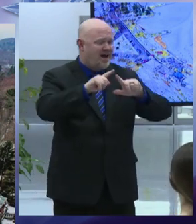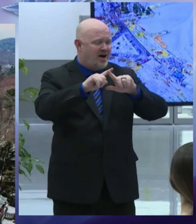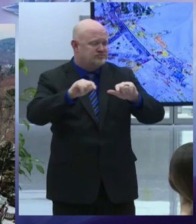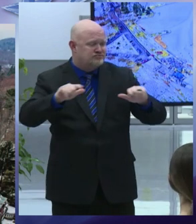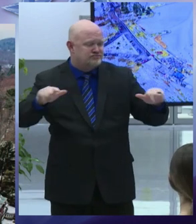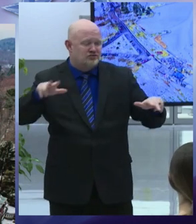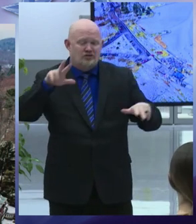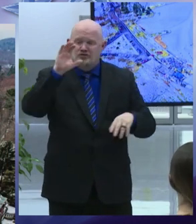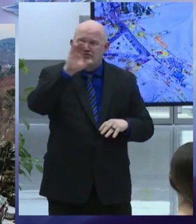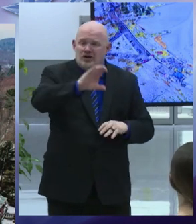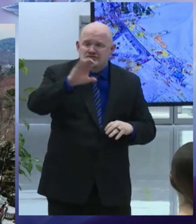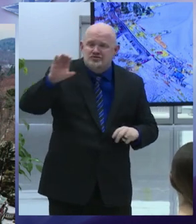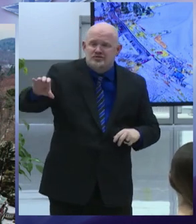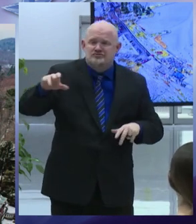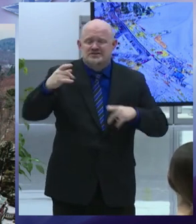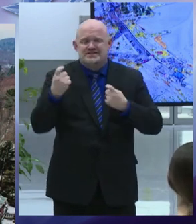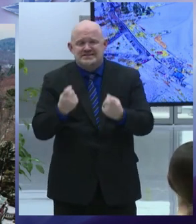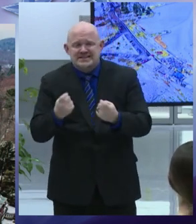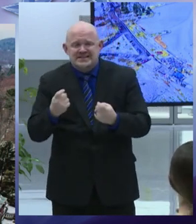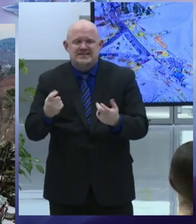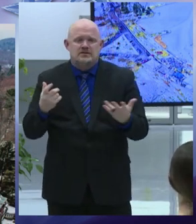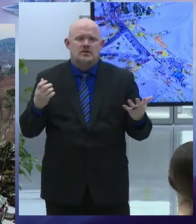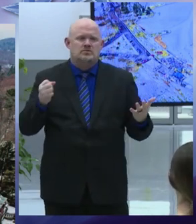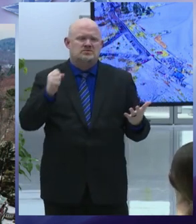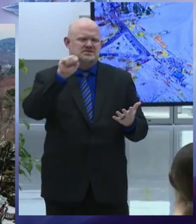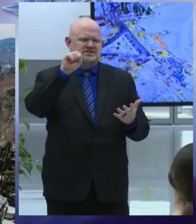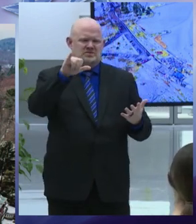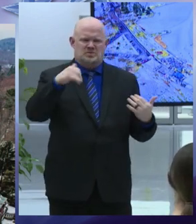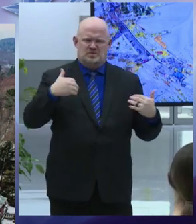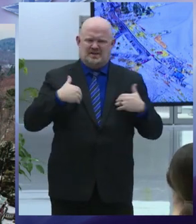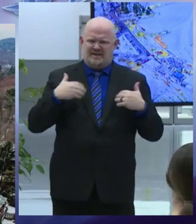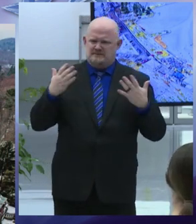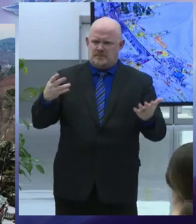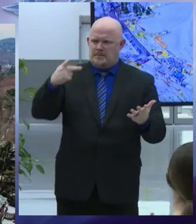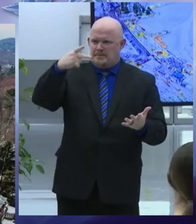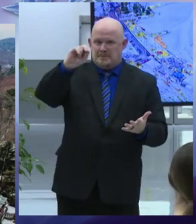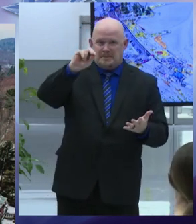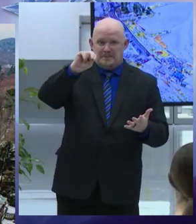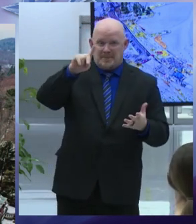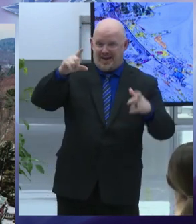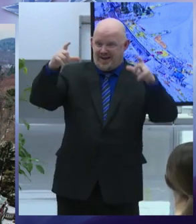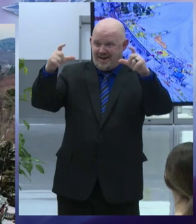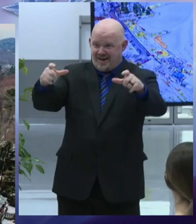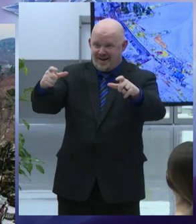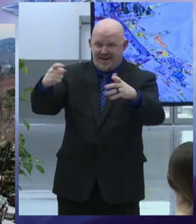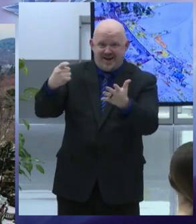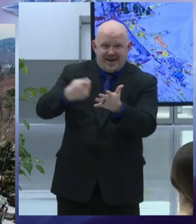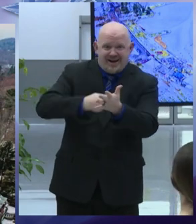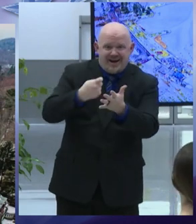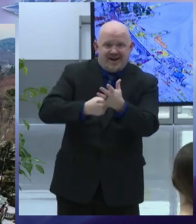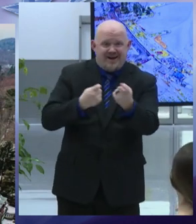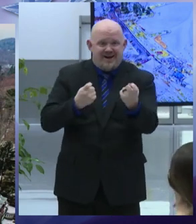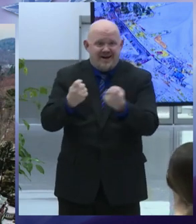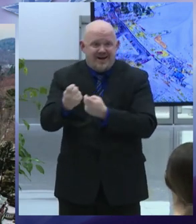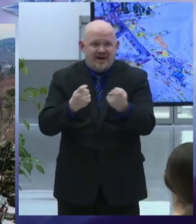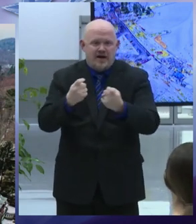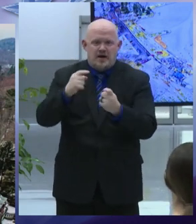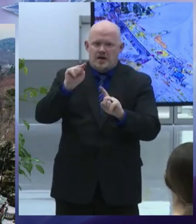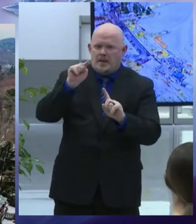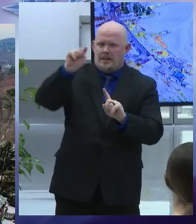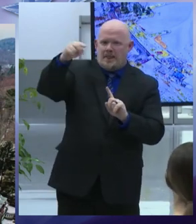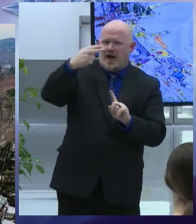exciting syracuse pond hockey classic is scheduled to return with more rinks and teams at hiawatha lake in upper onondaga park